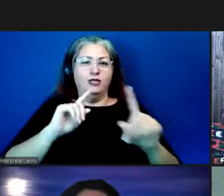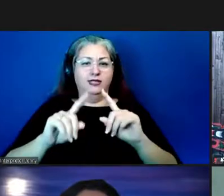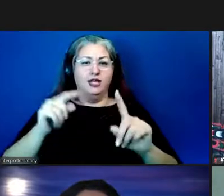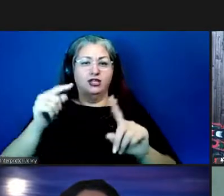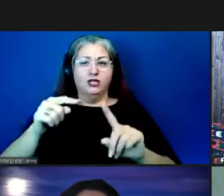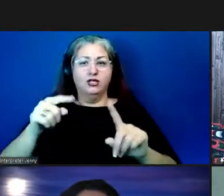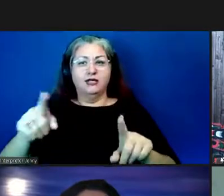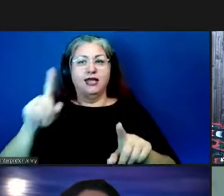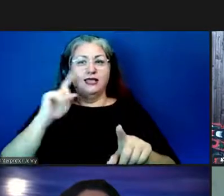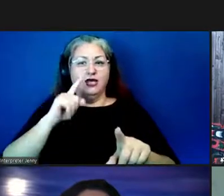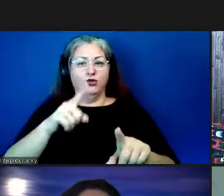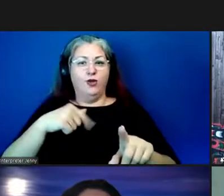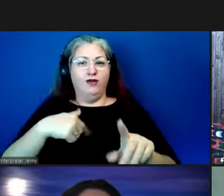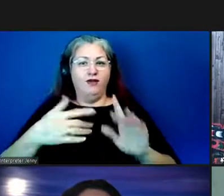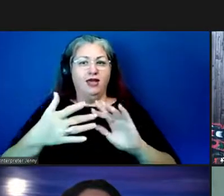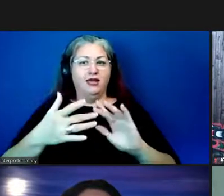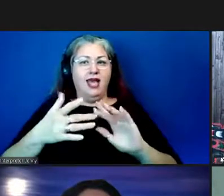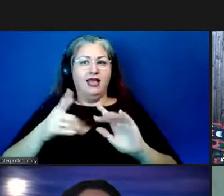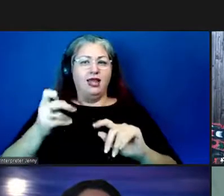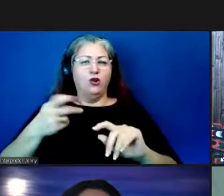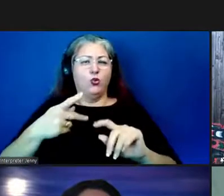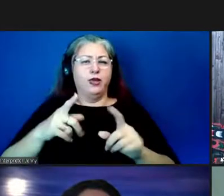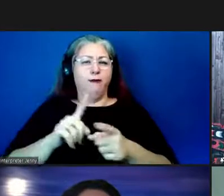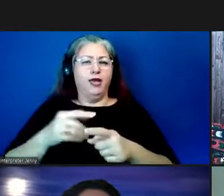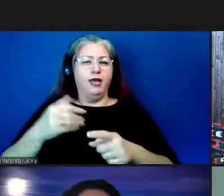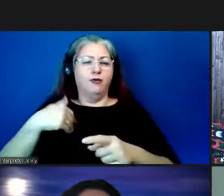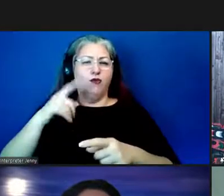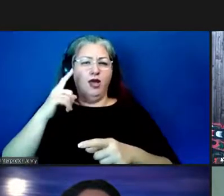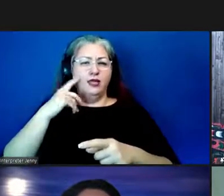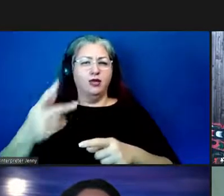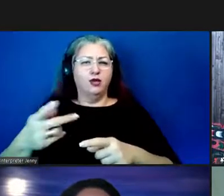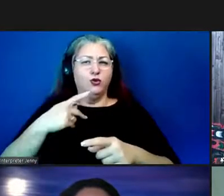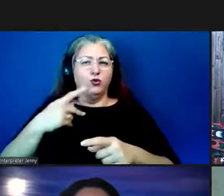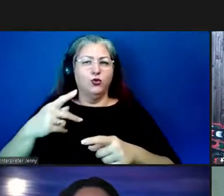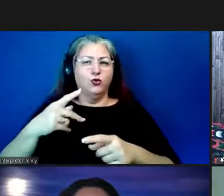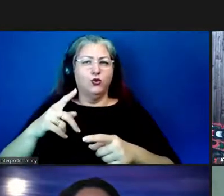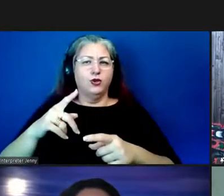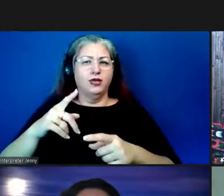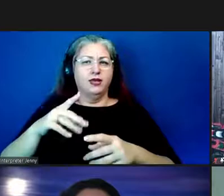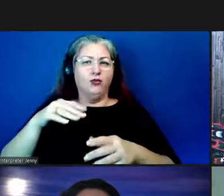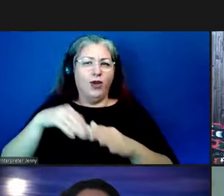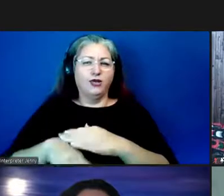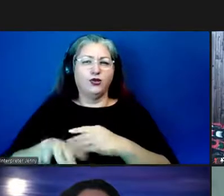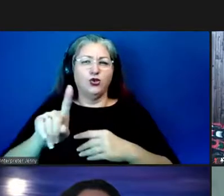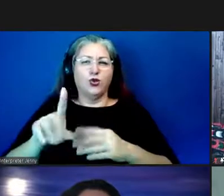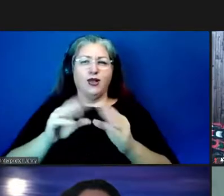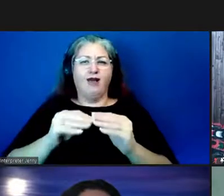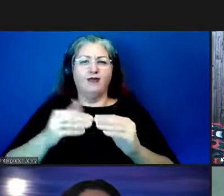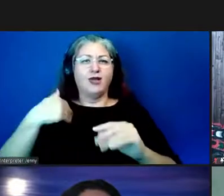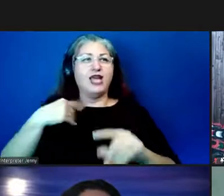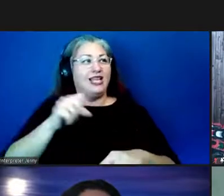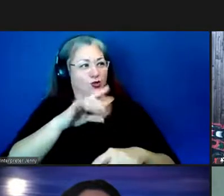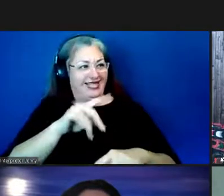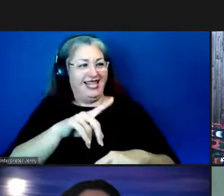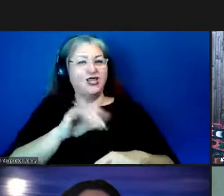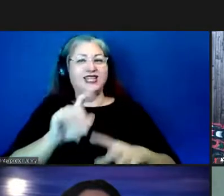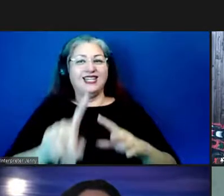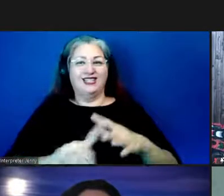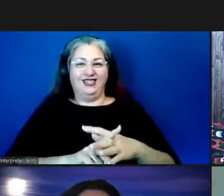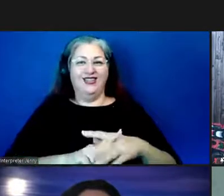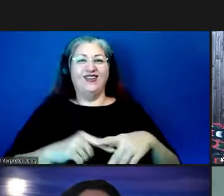i think you have my contact lane you've met before i'm sure we i think we i think we barged into one of your conferences so anyways you did you start out